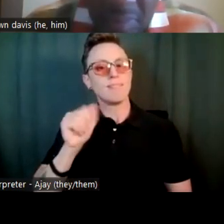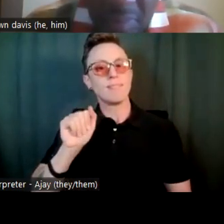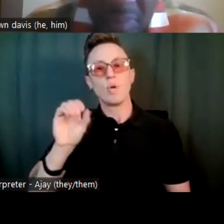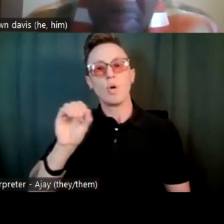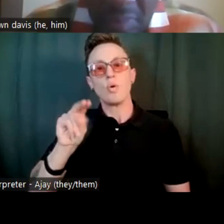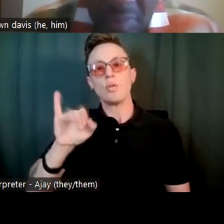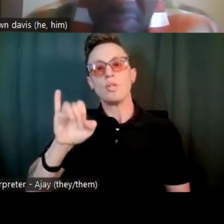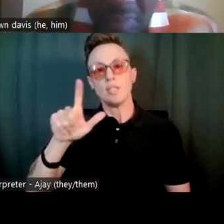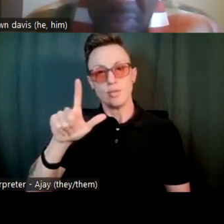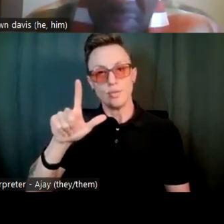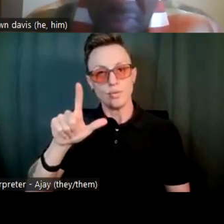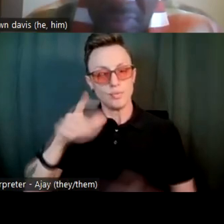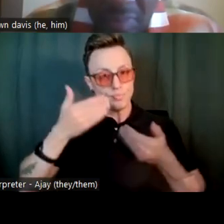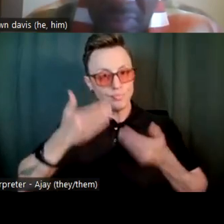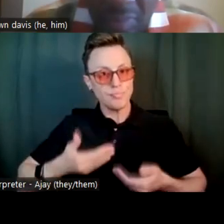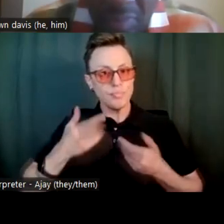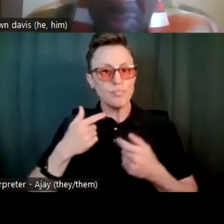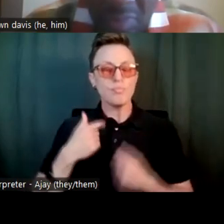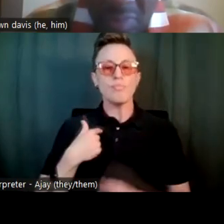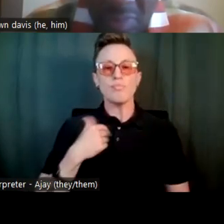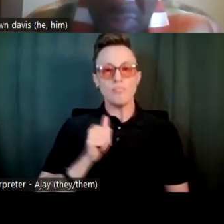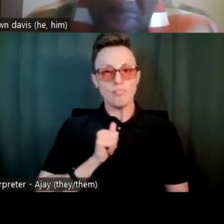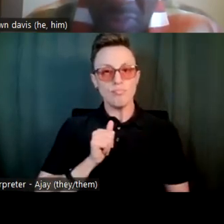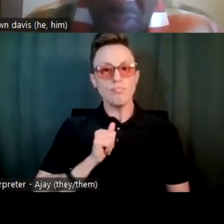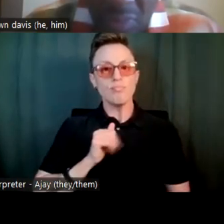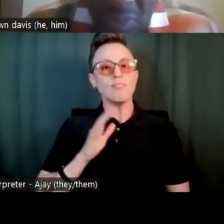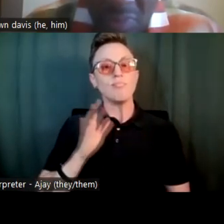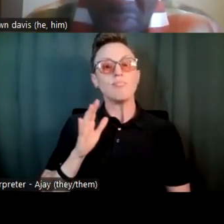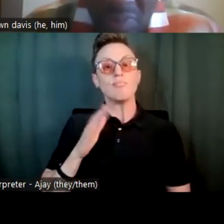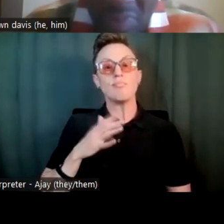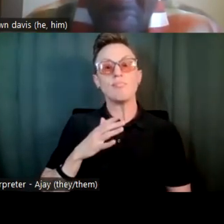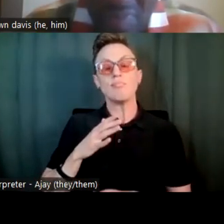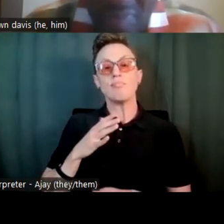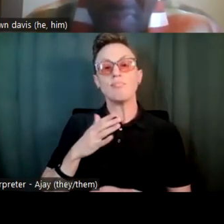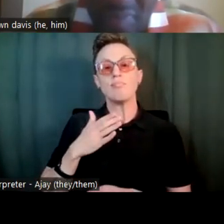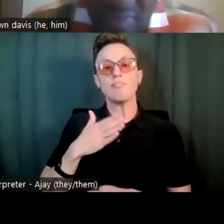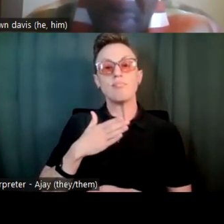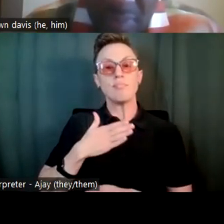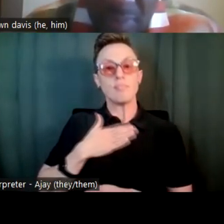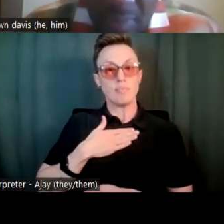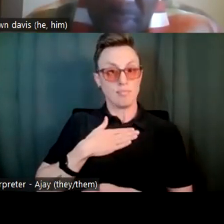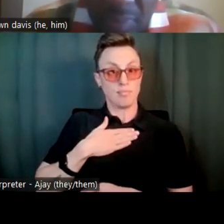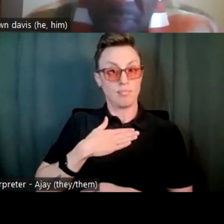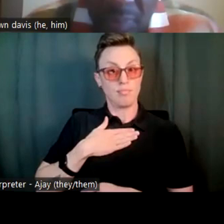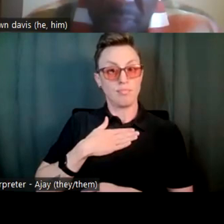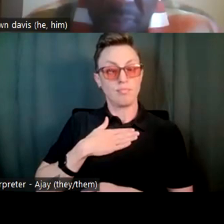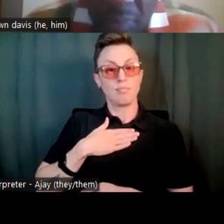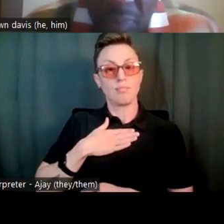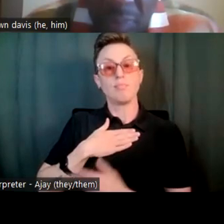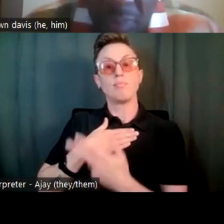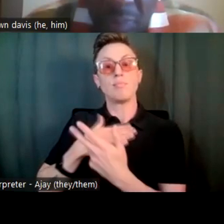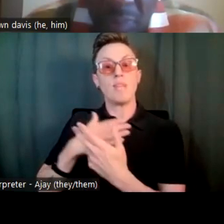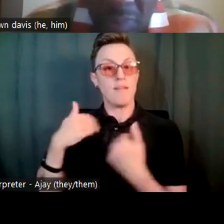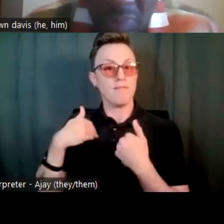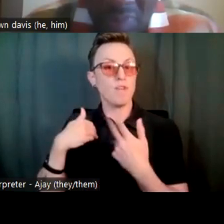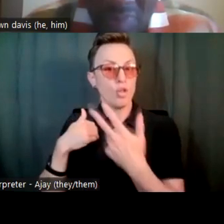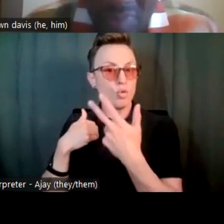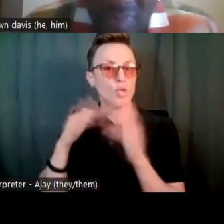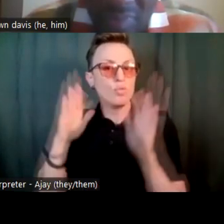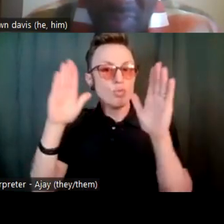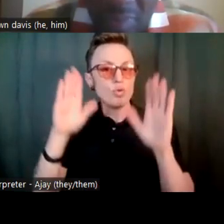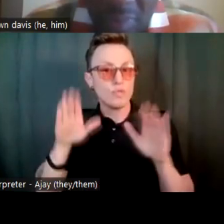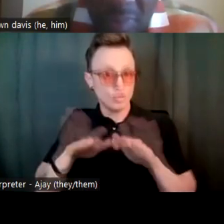and I am the parent of three very wonderful children,